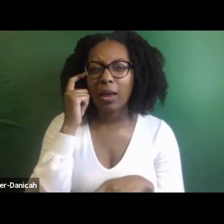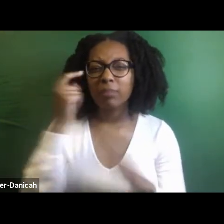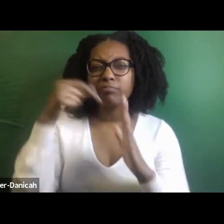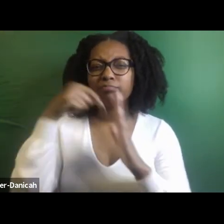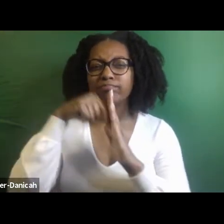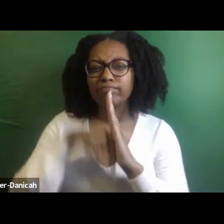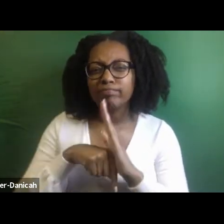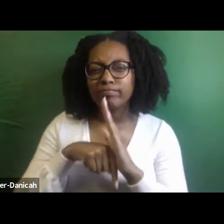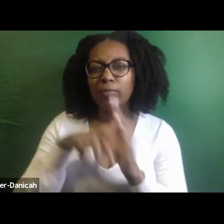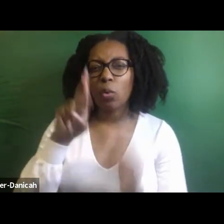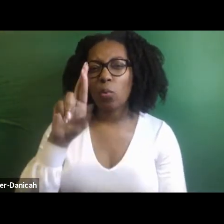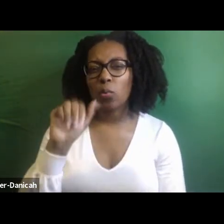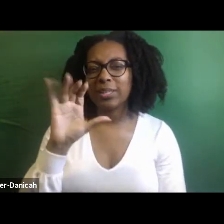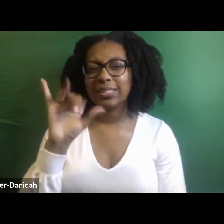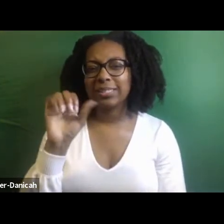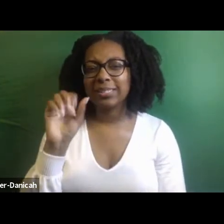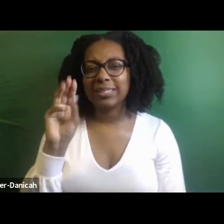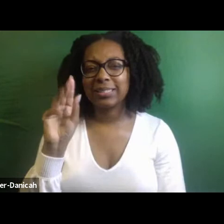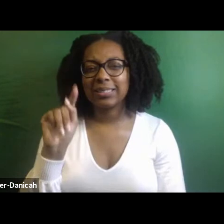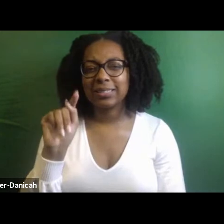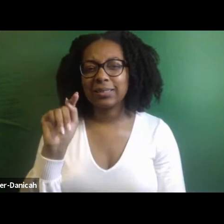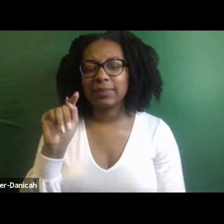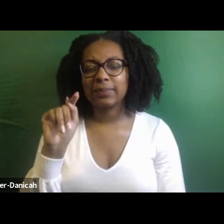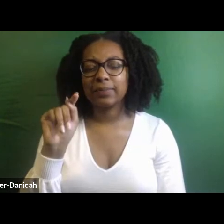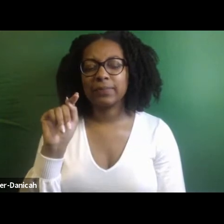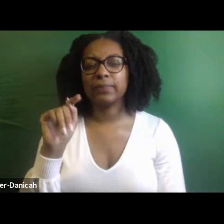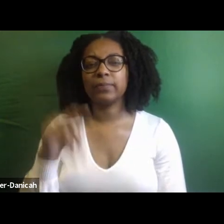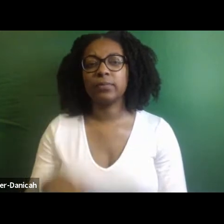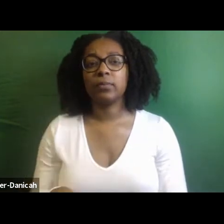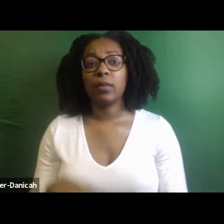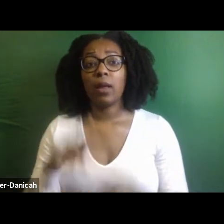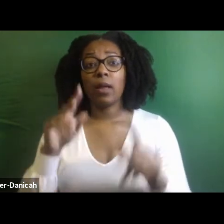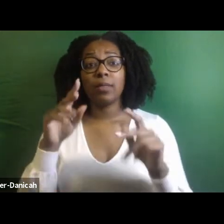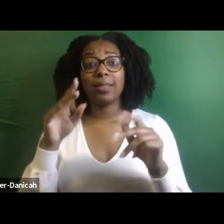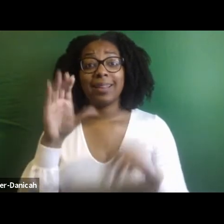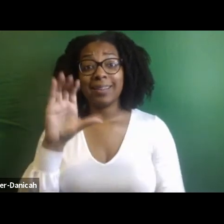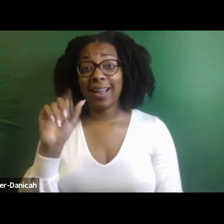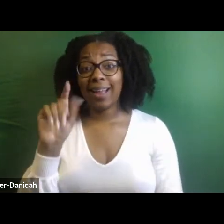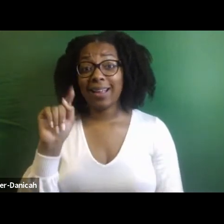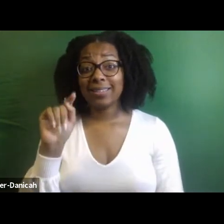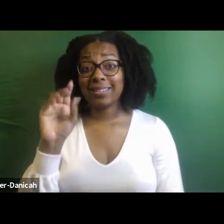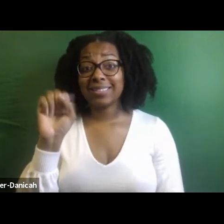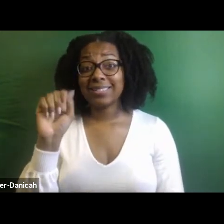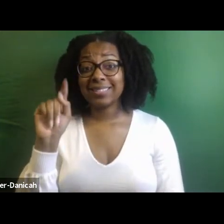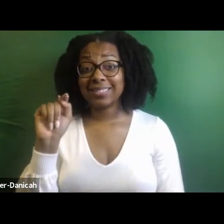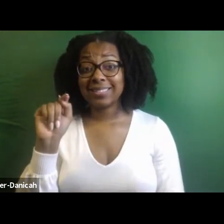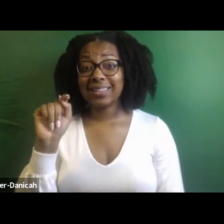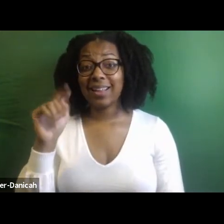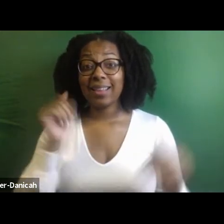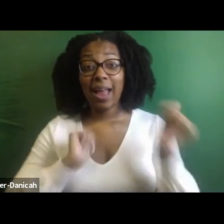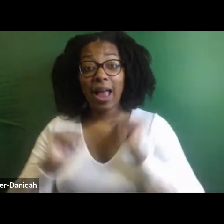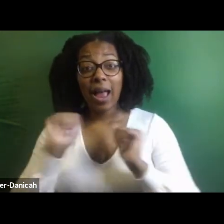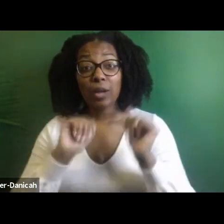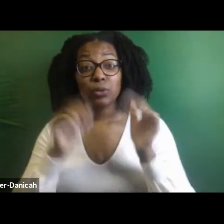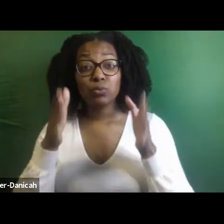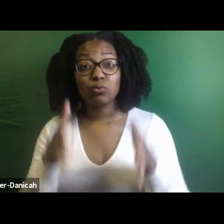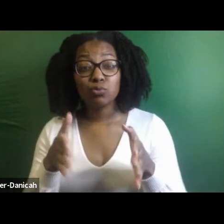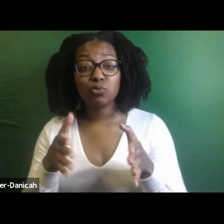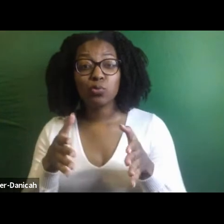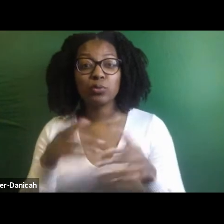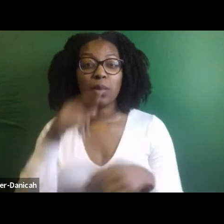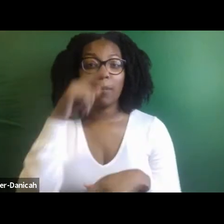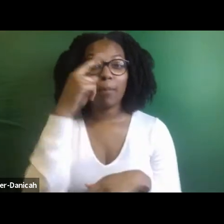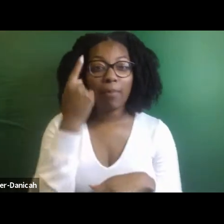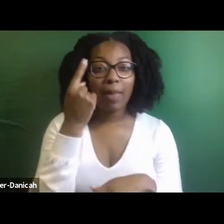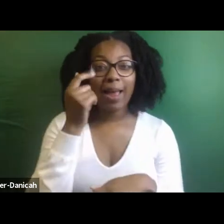is all brown and black, uh, bodies. It's beautiful. And, uh, he is not doing just his